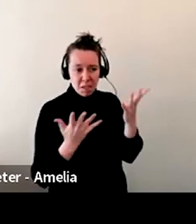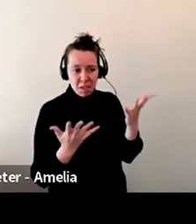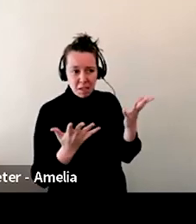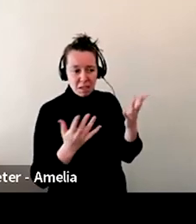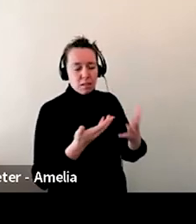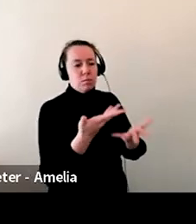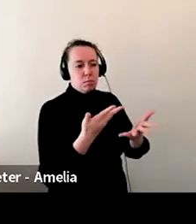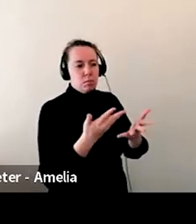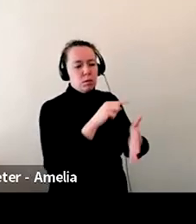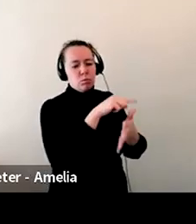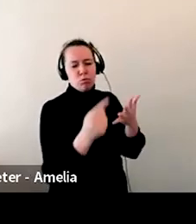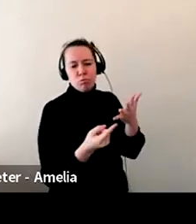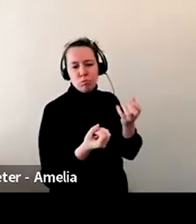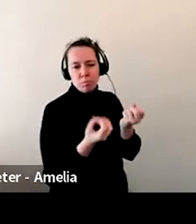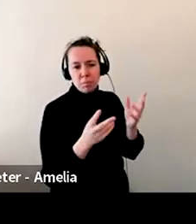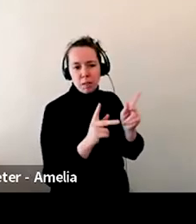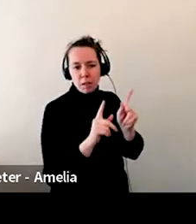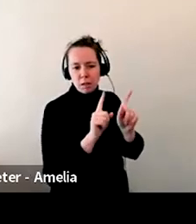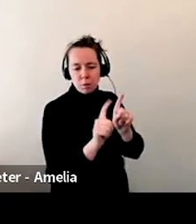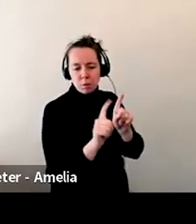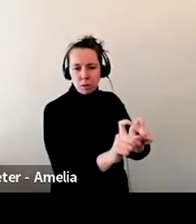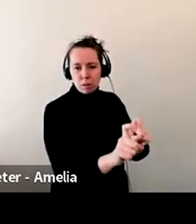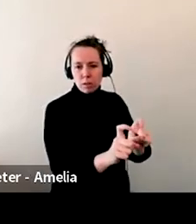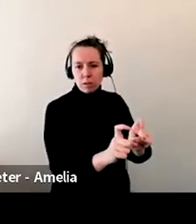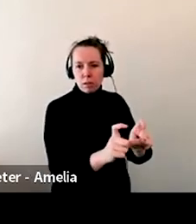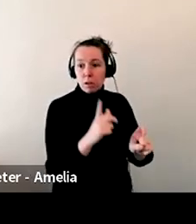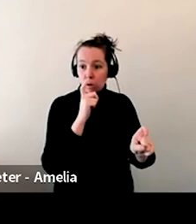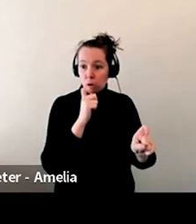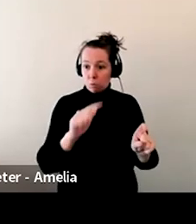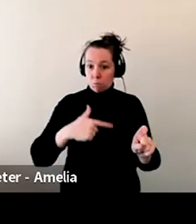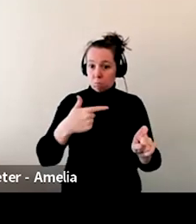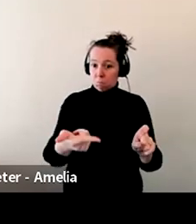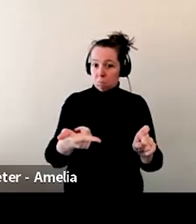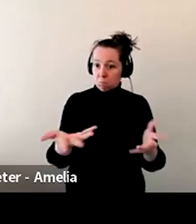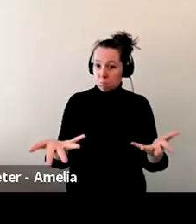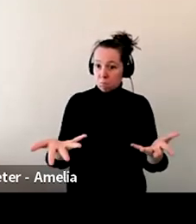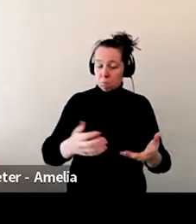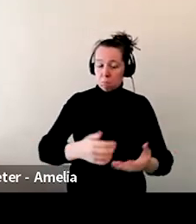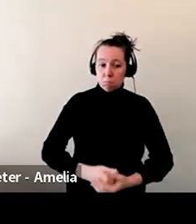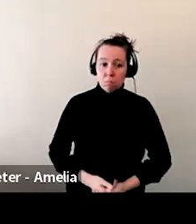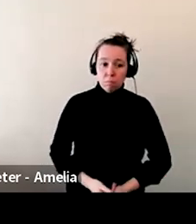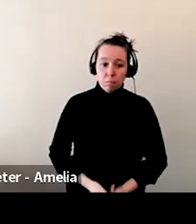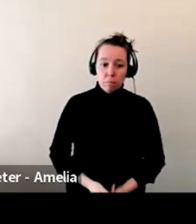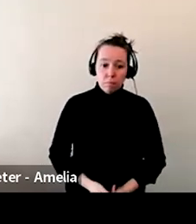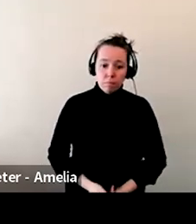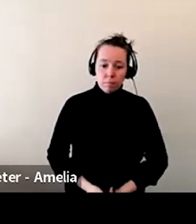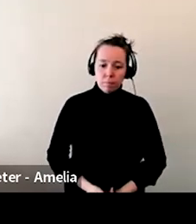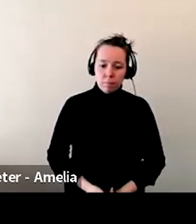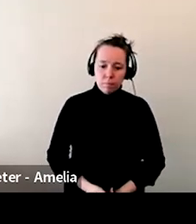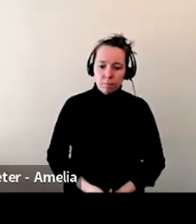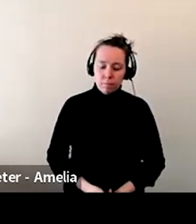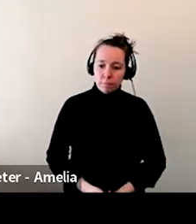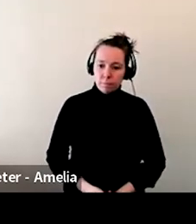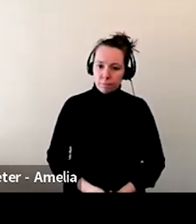Um, whoever wants to start, feel free.